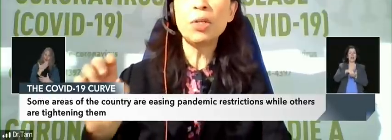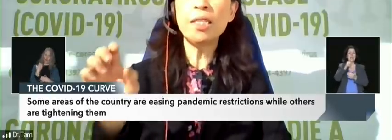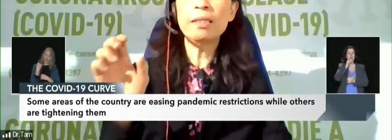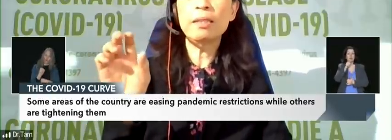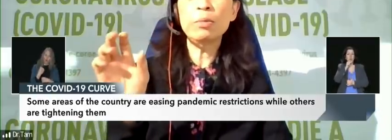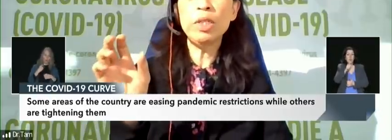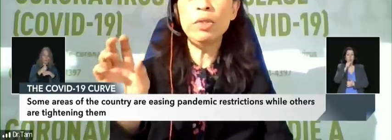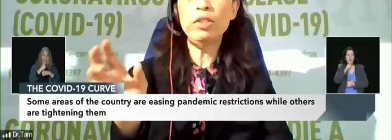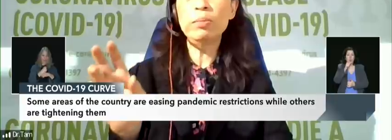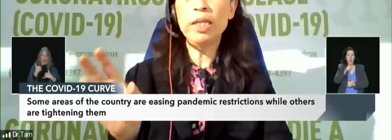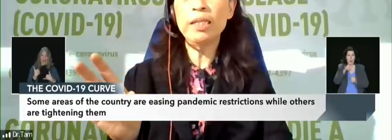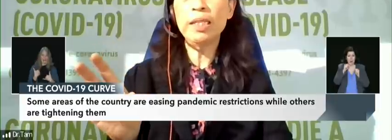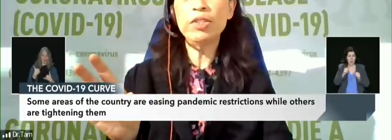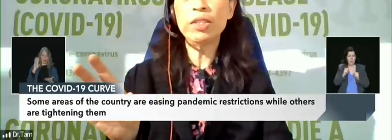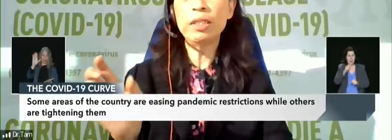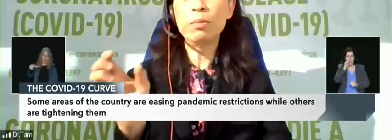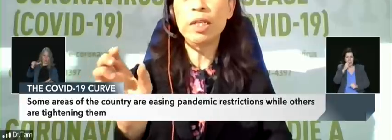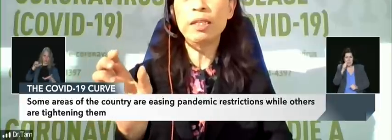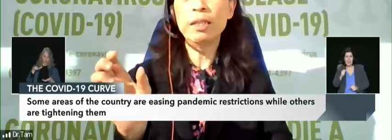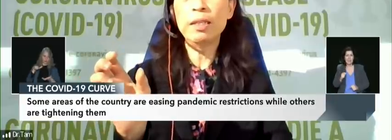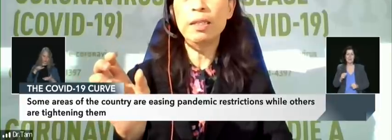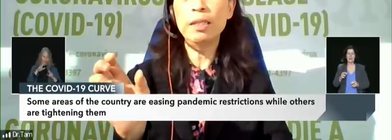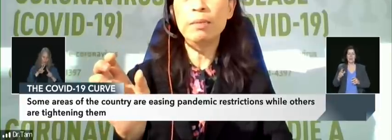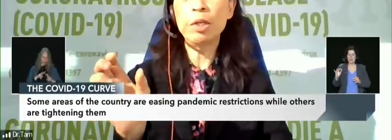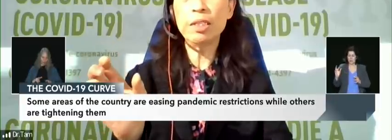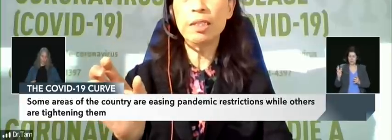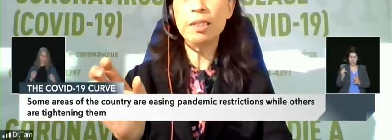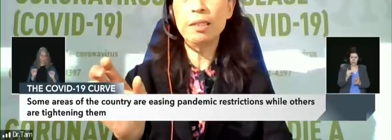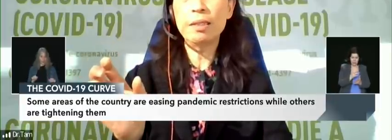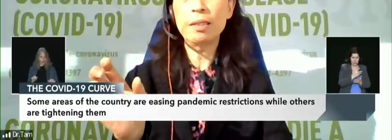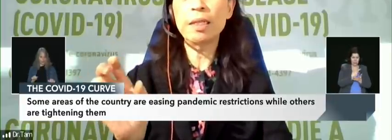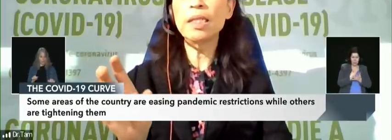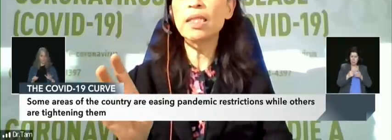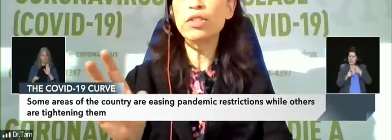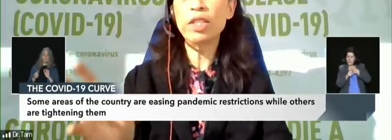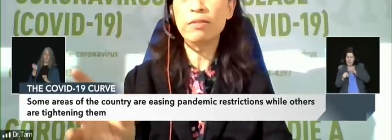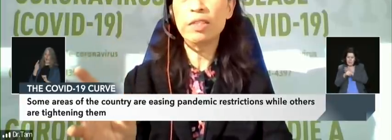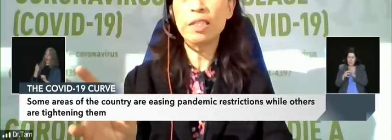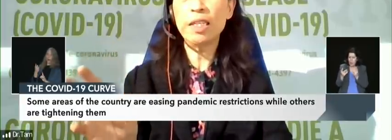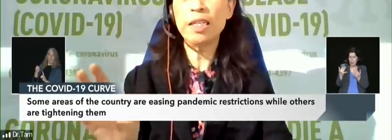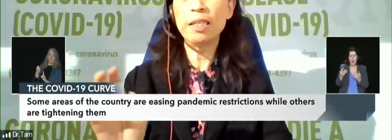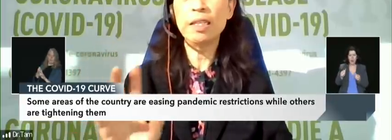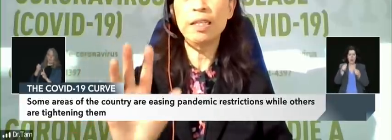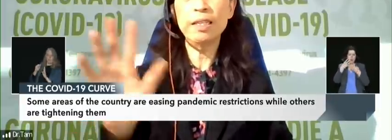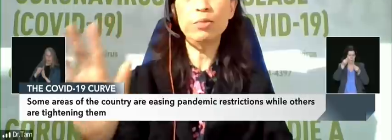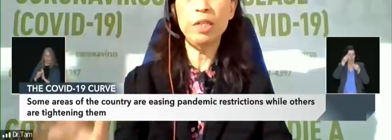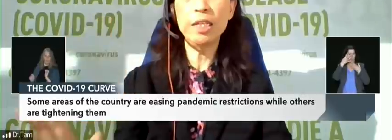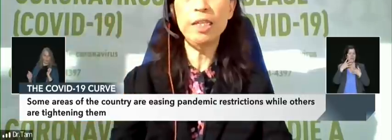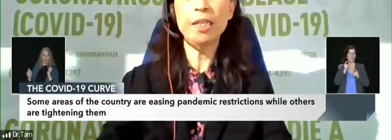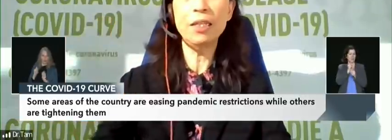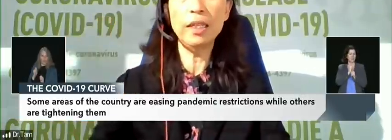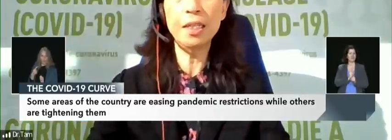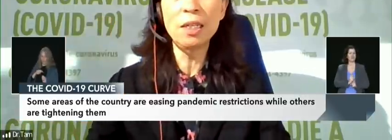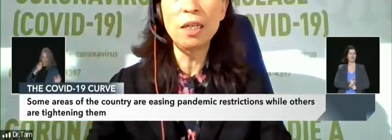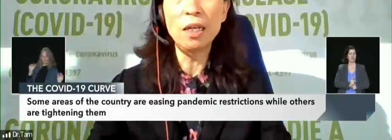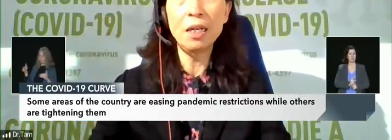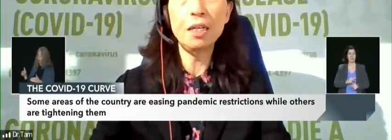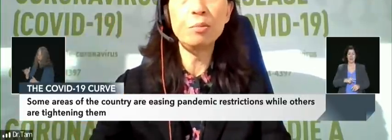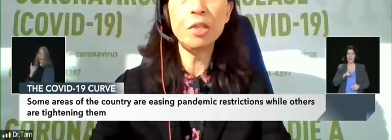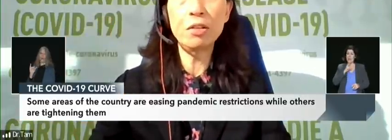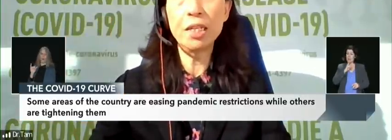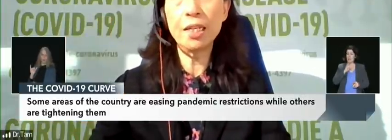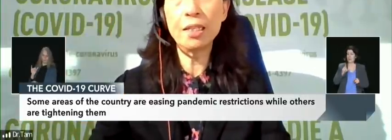but we do pay attention when the policies suddenly shift and that's why I think